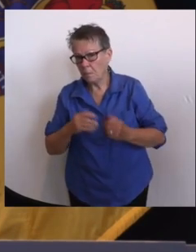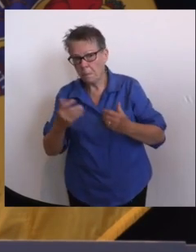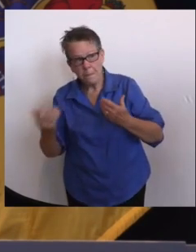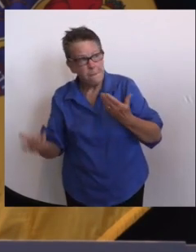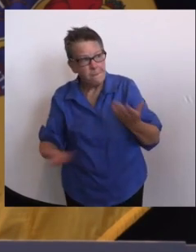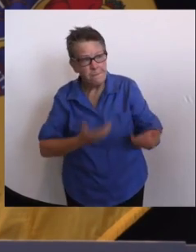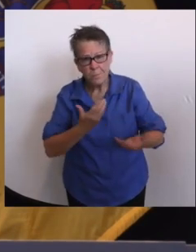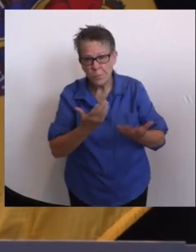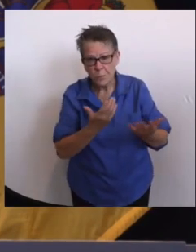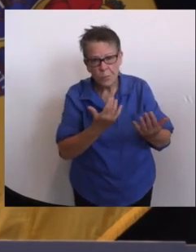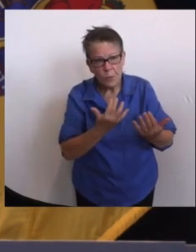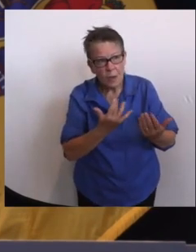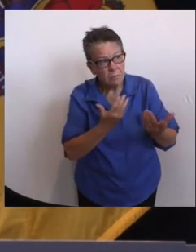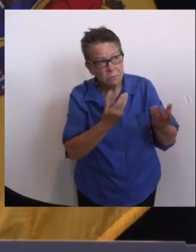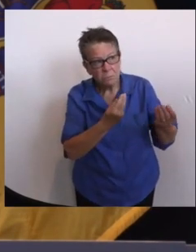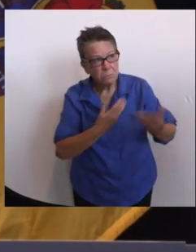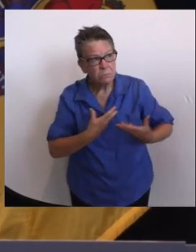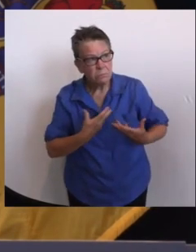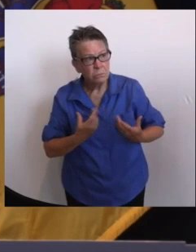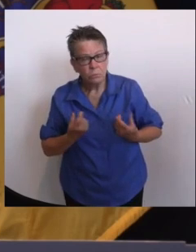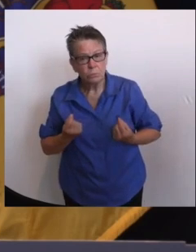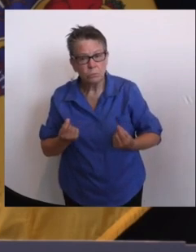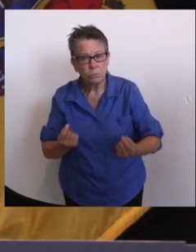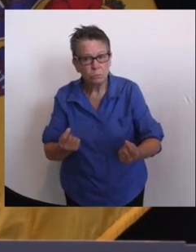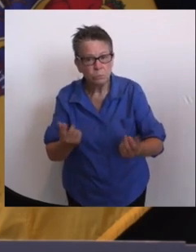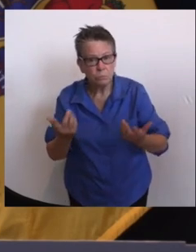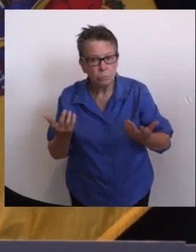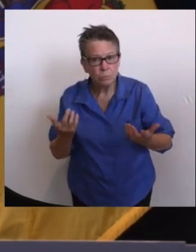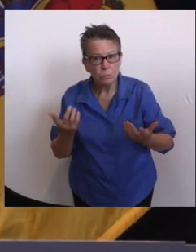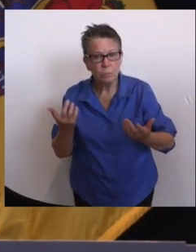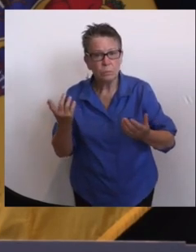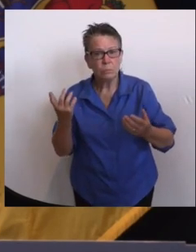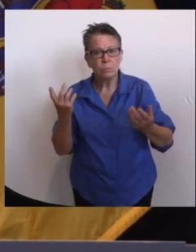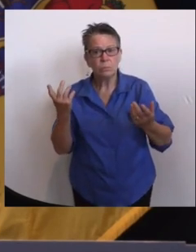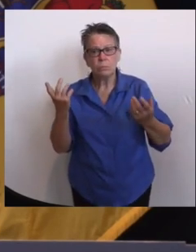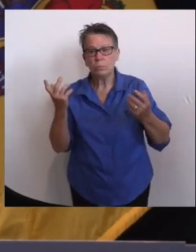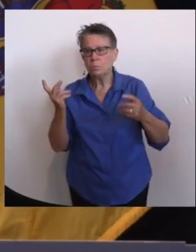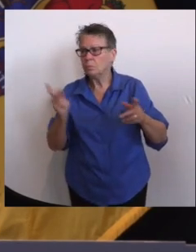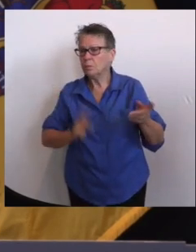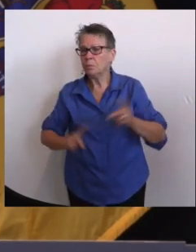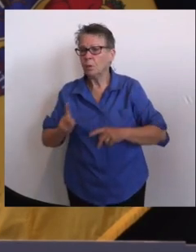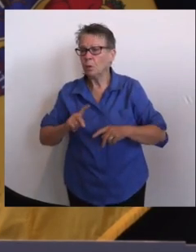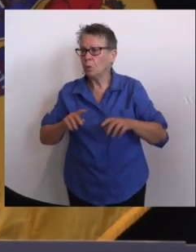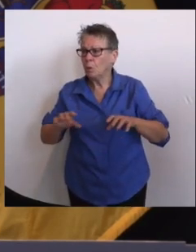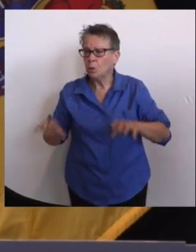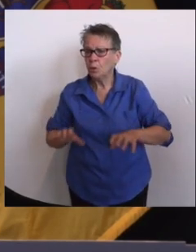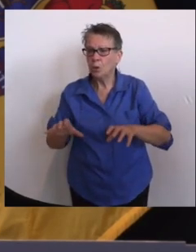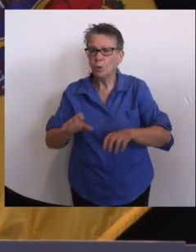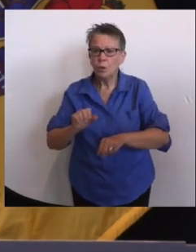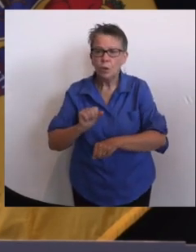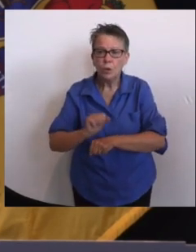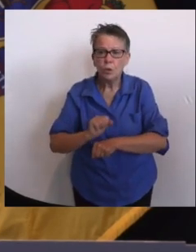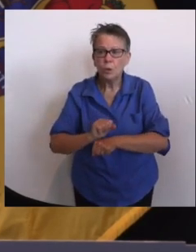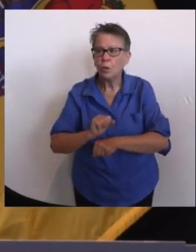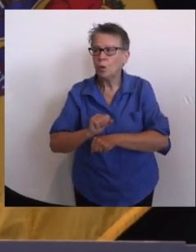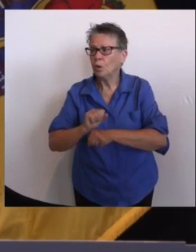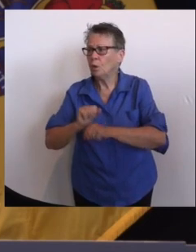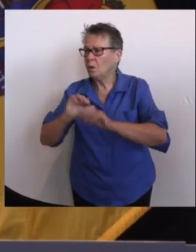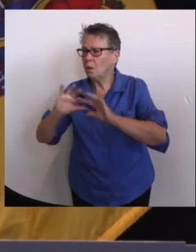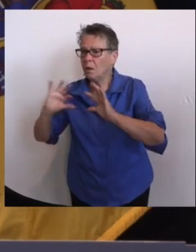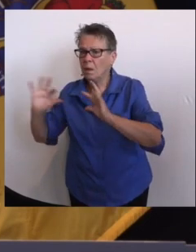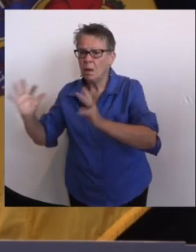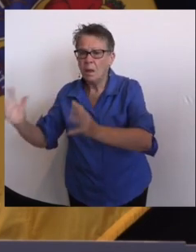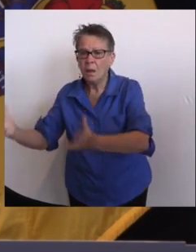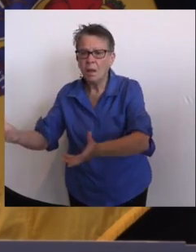in headquarters like campuses, but a lot of offices with three or four people. And so when you talk